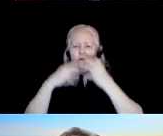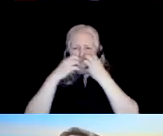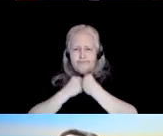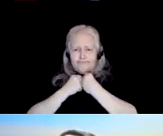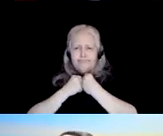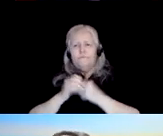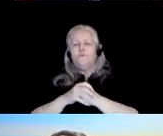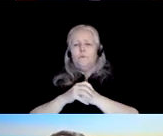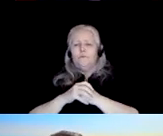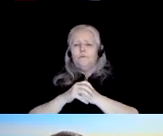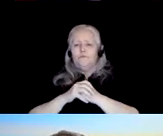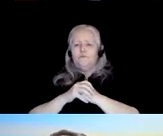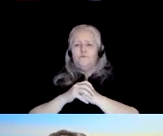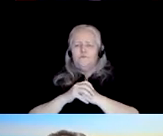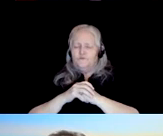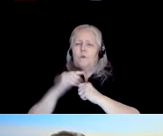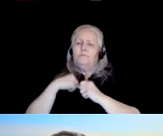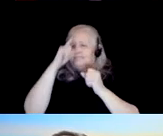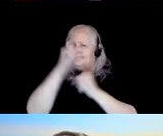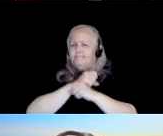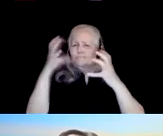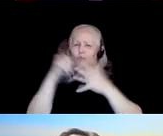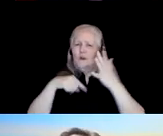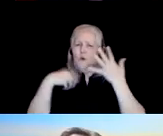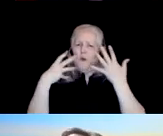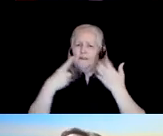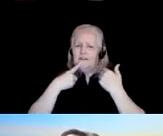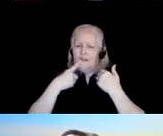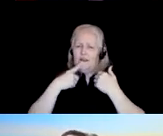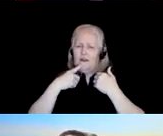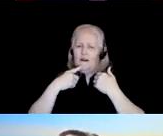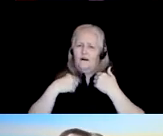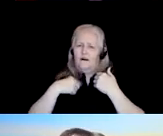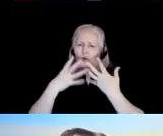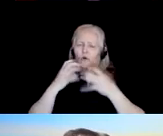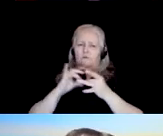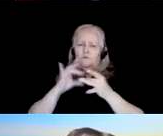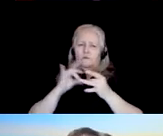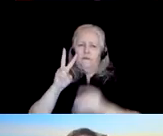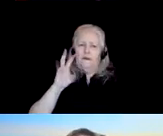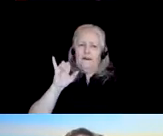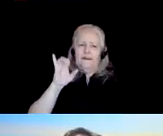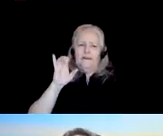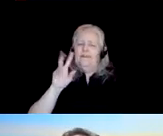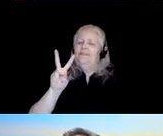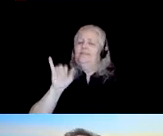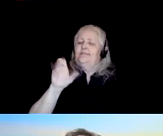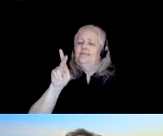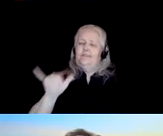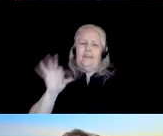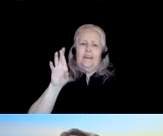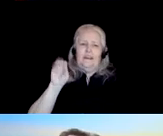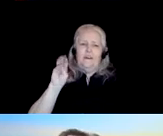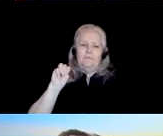Uh, and thinking about what I wanted to say, I find I want to talk more about Vicki Frumpkin and, um, about myself only in the